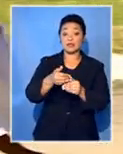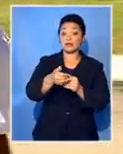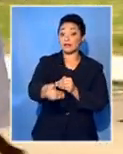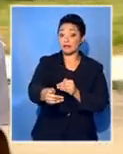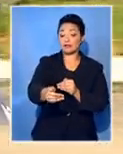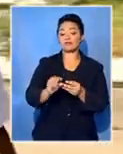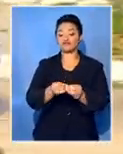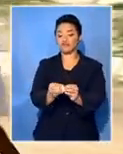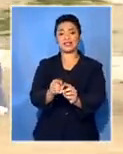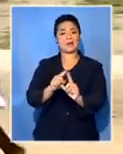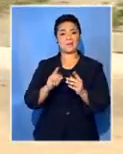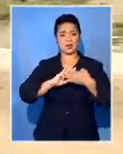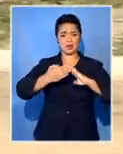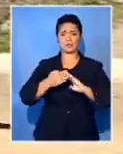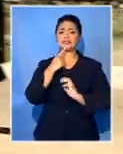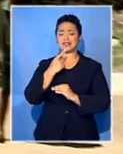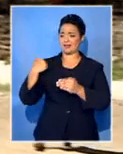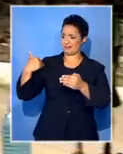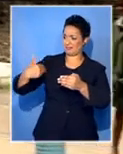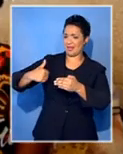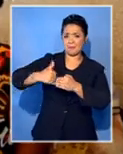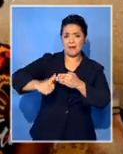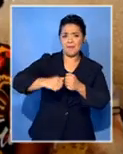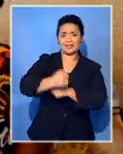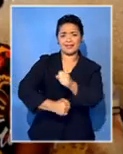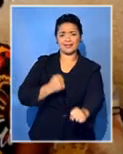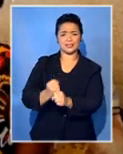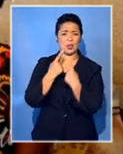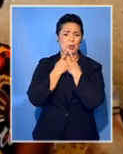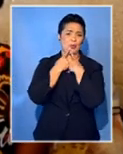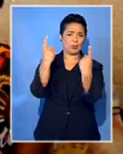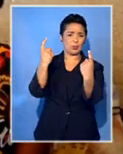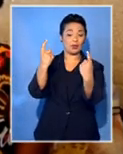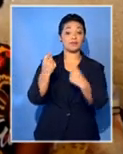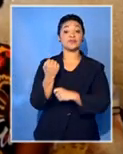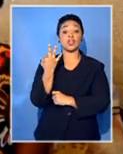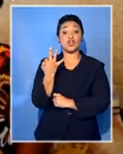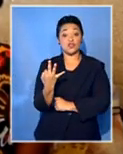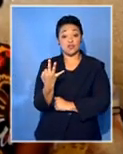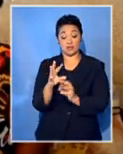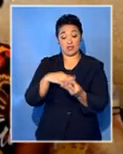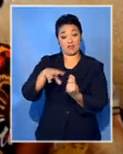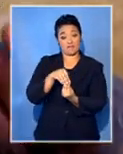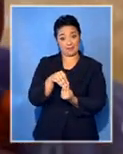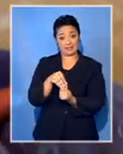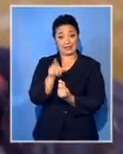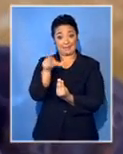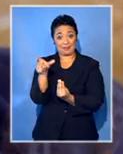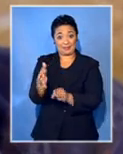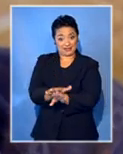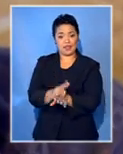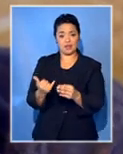community has been complaining about for months, if not years, three bereaved families are preparing to bury their loved ones.